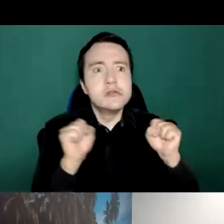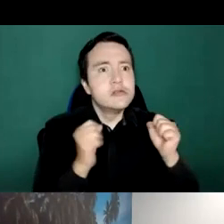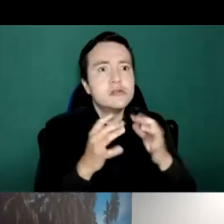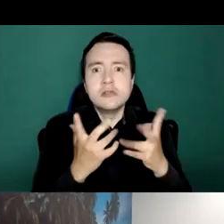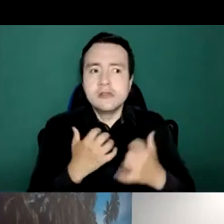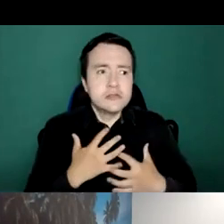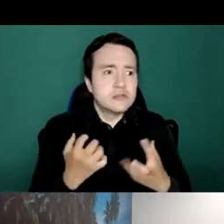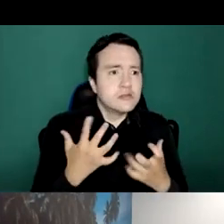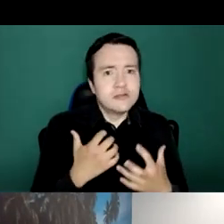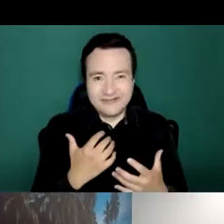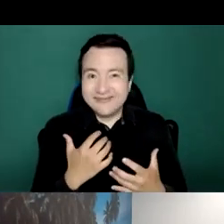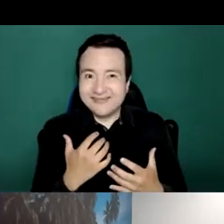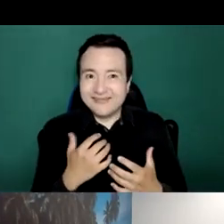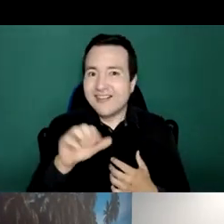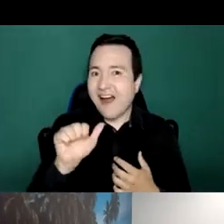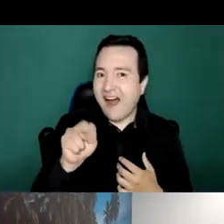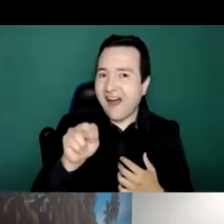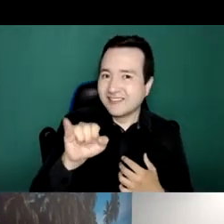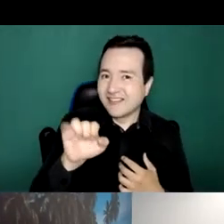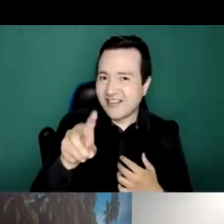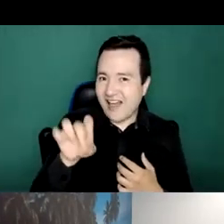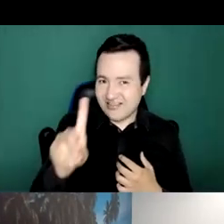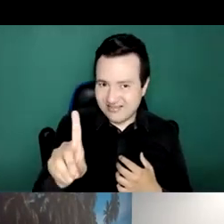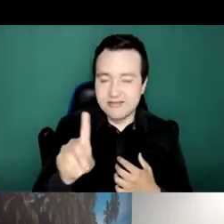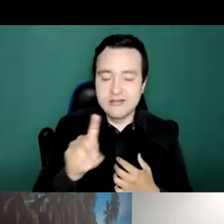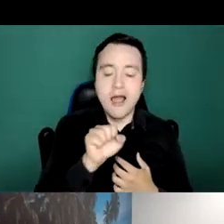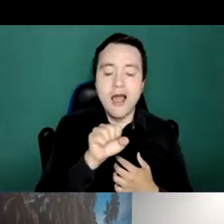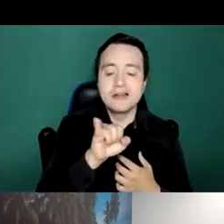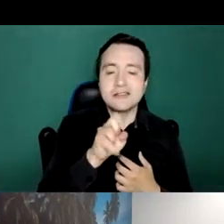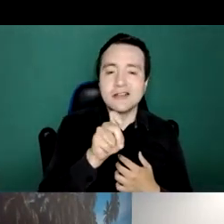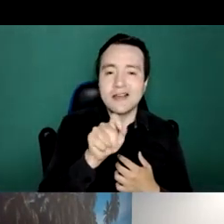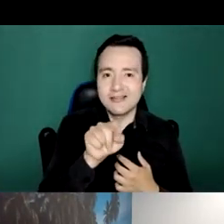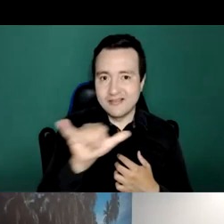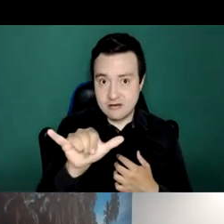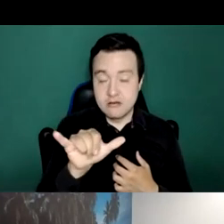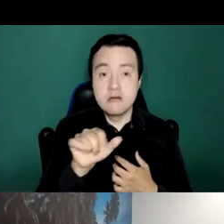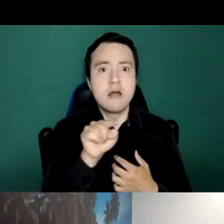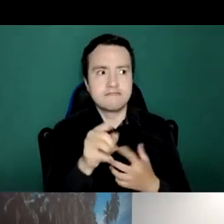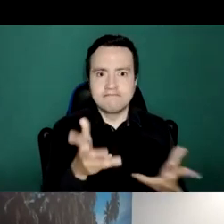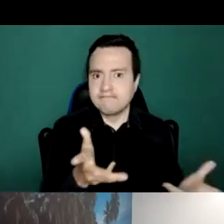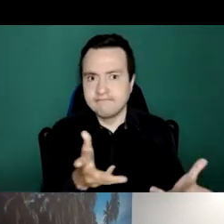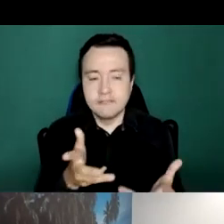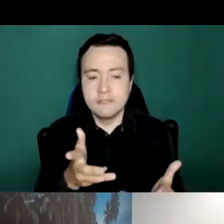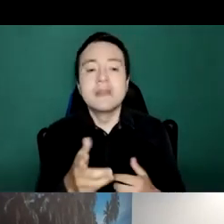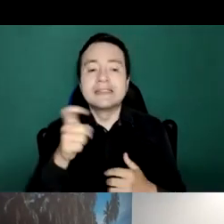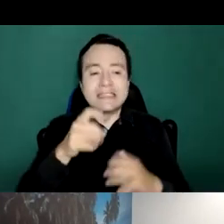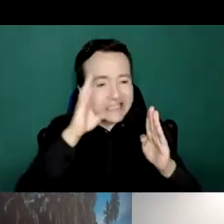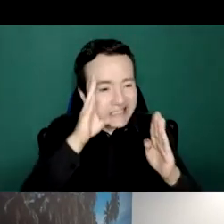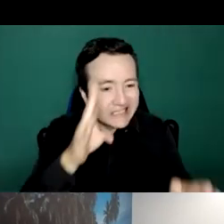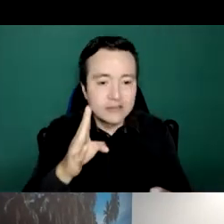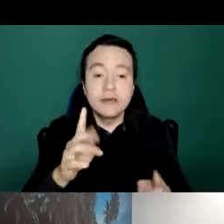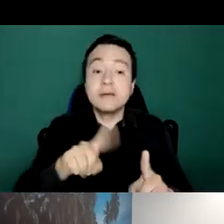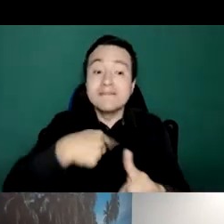and also to establish new programs to offer care to people with drug and alcohol abuse